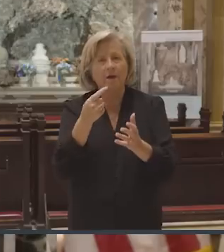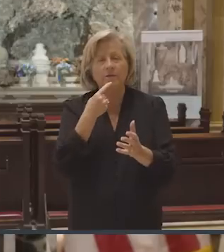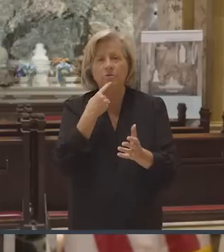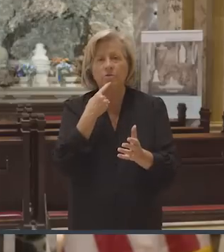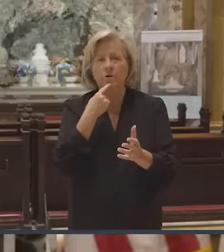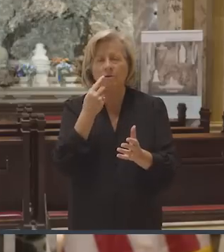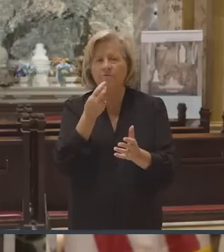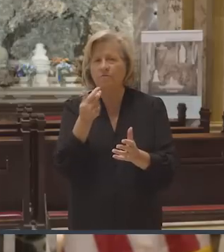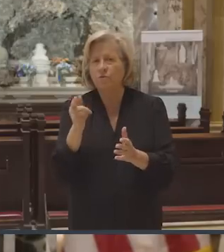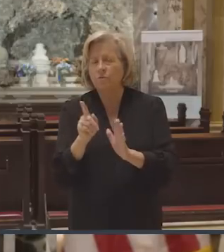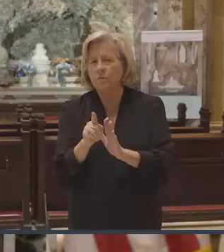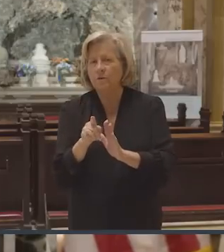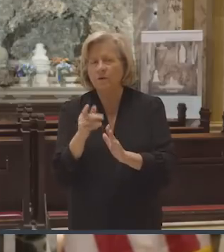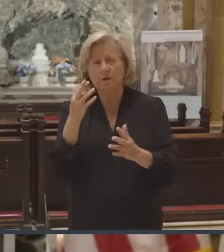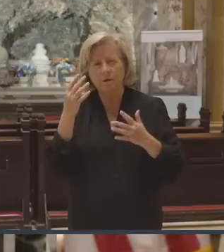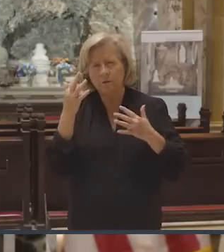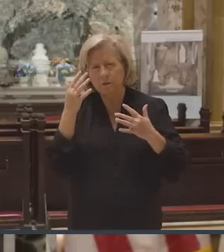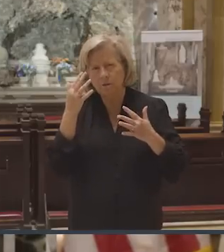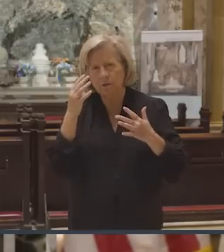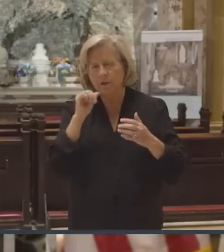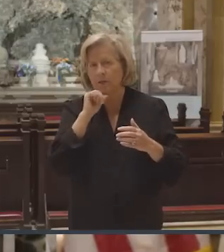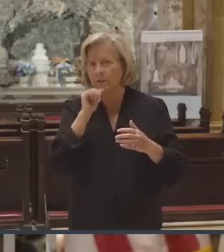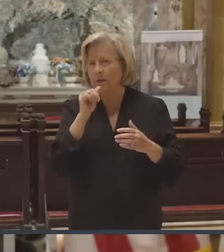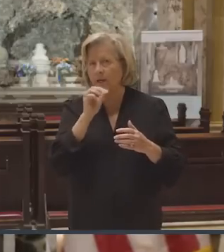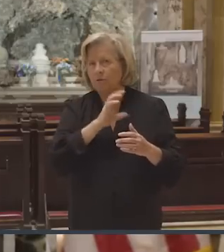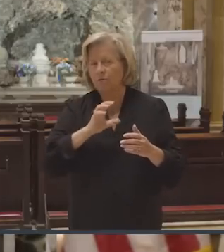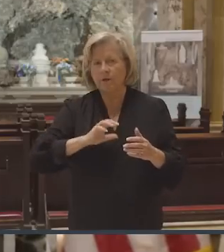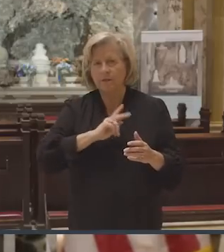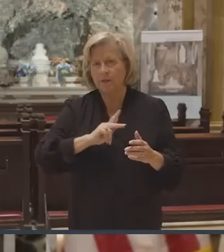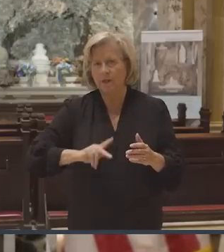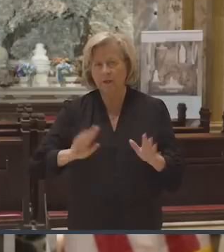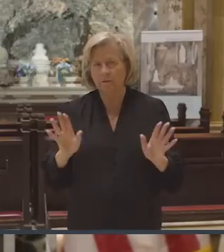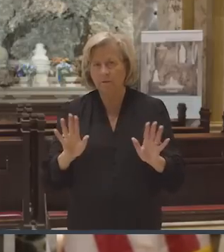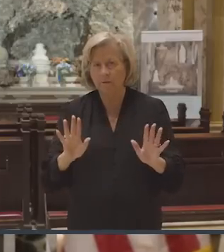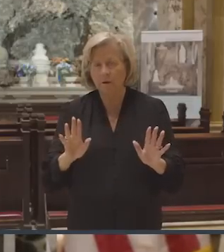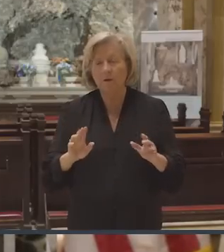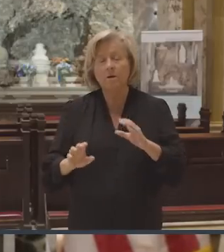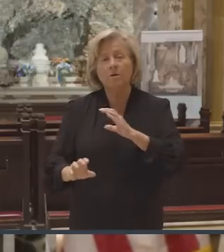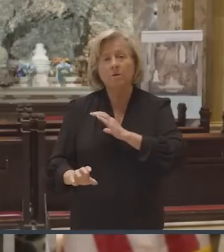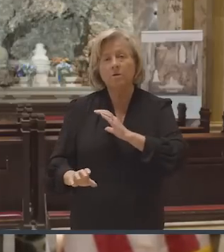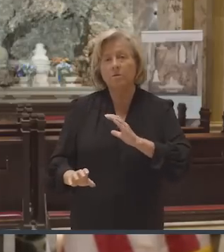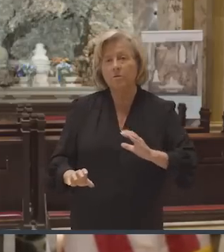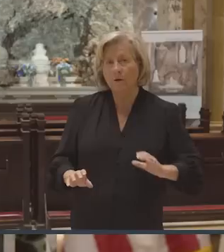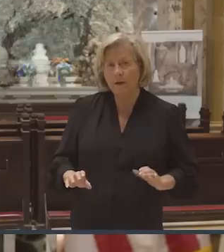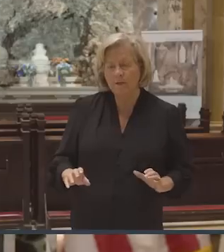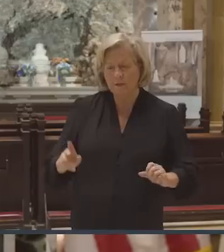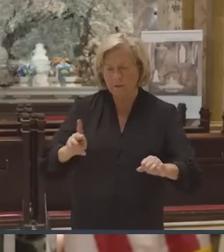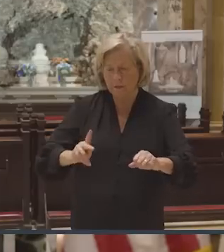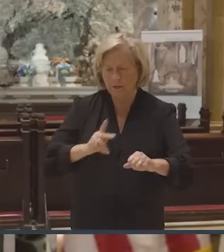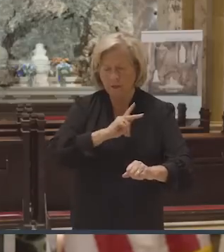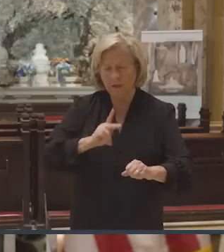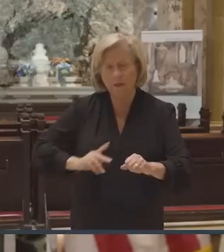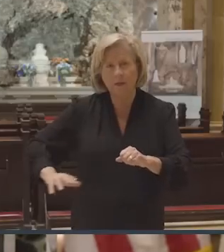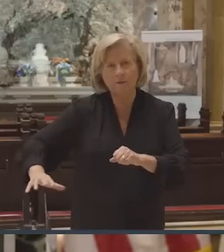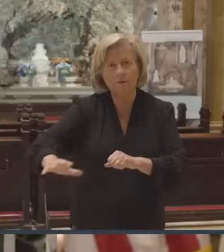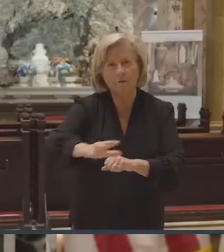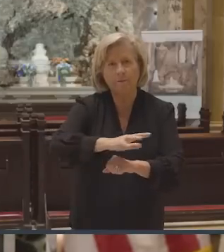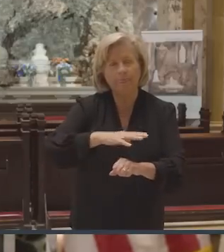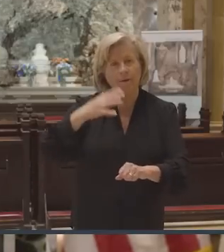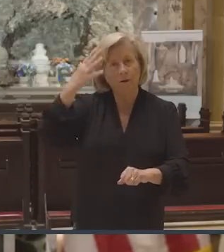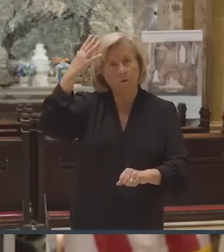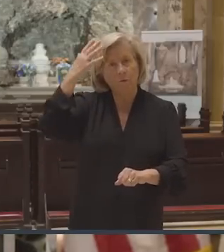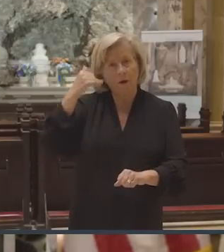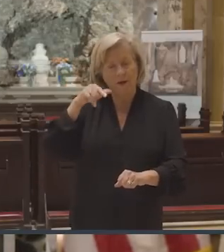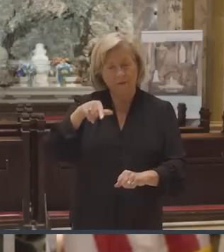considering not Christ the King, but Christ's kingdom. Because this feast